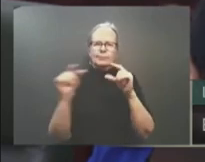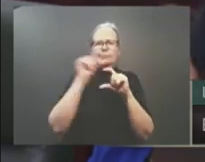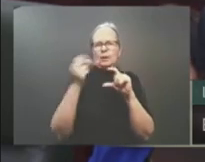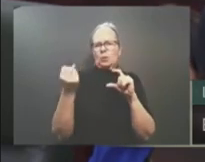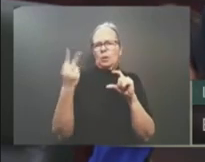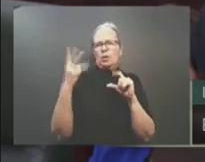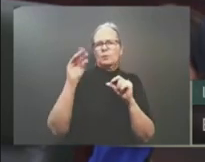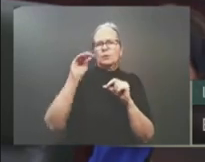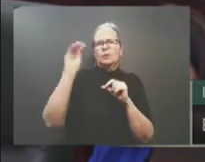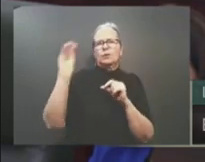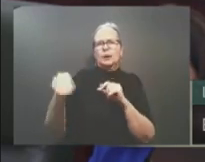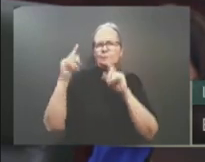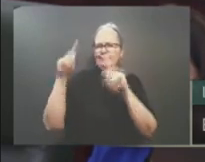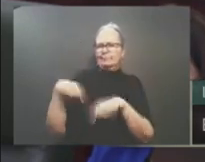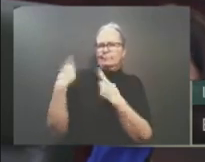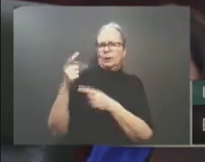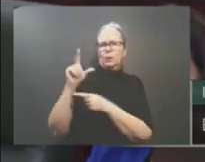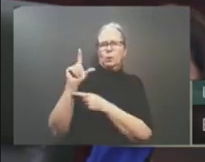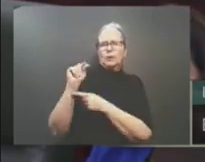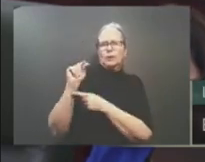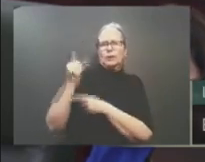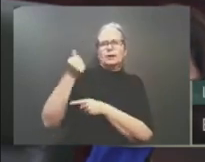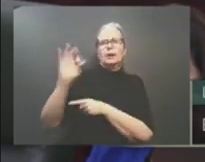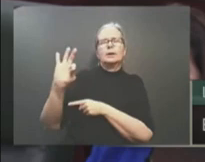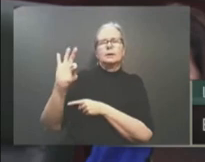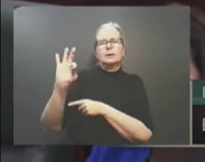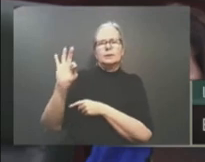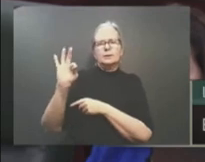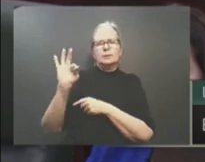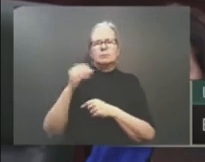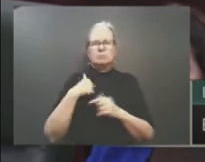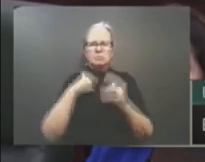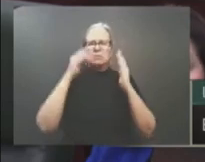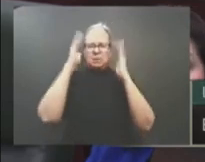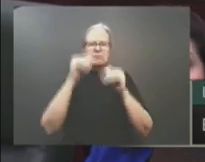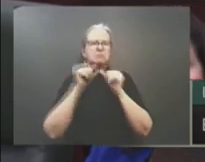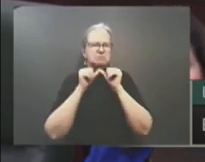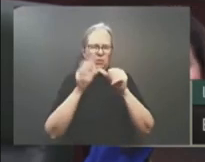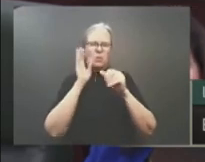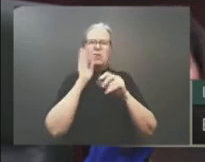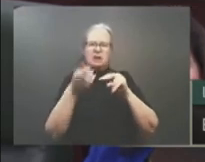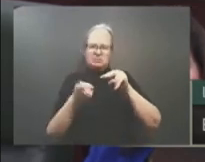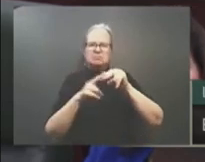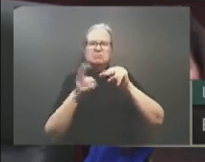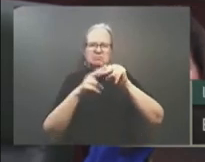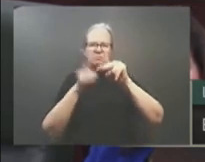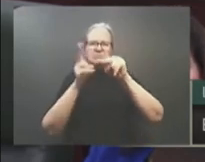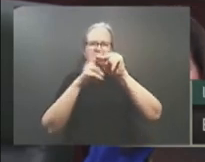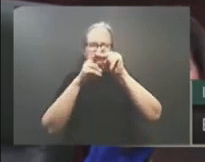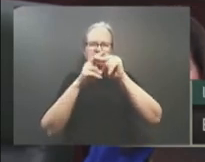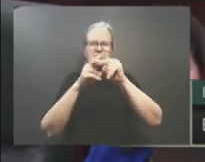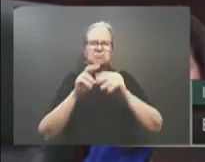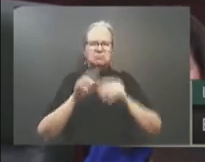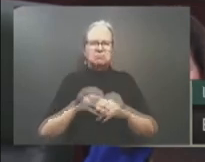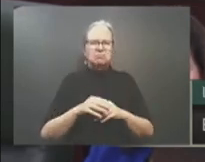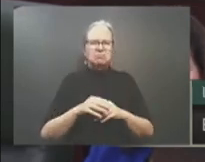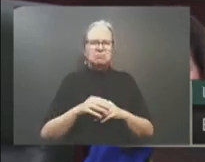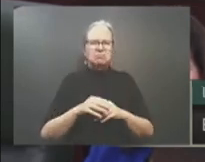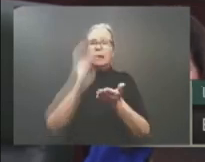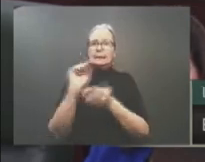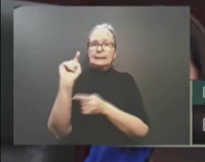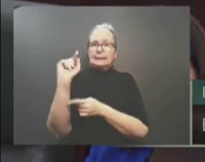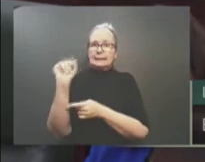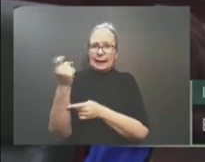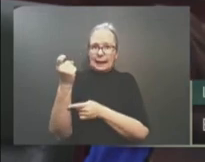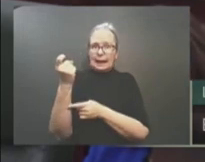lowest taxes in Canada, Albertans keep more of their hard-earned money in their pockets. Mr. Speaker, Canadians